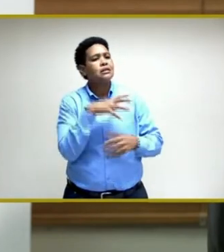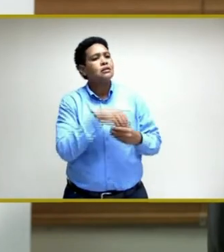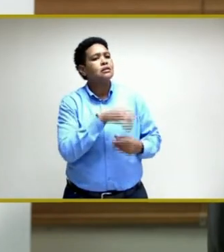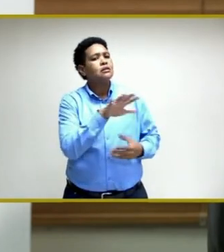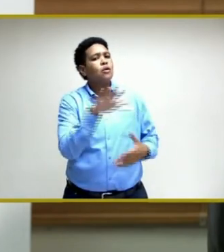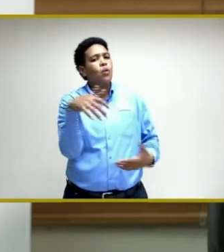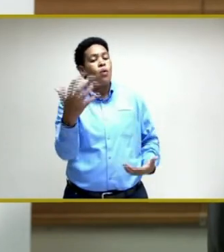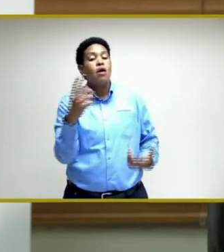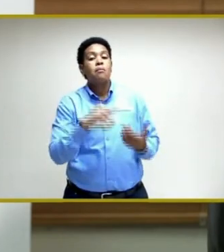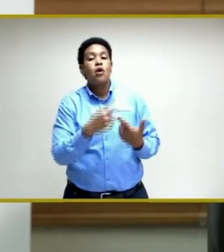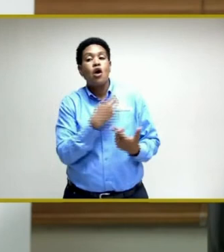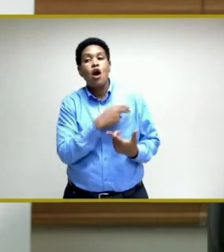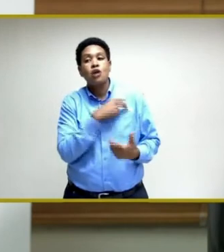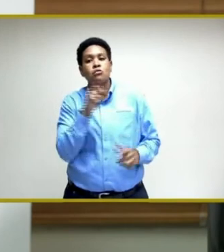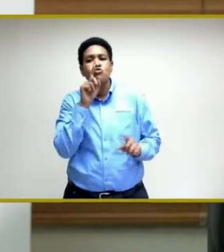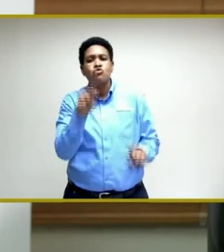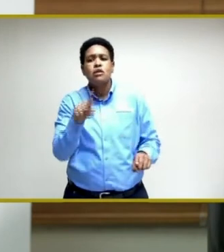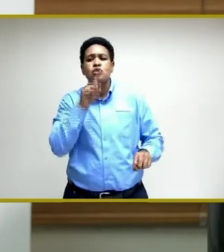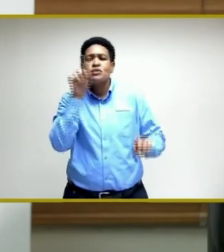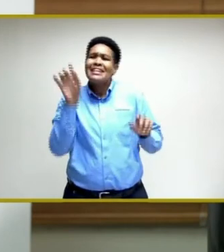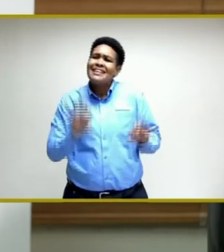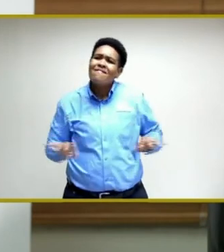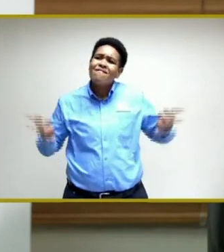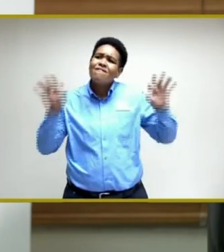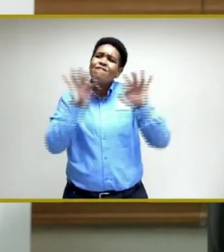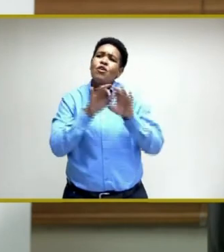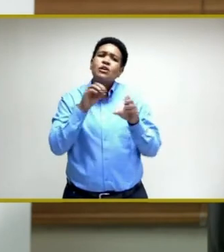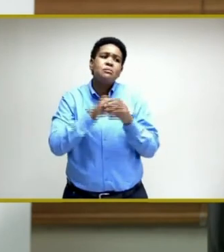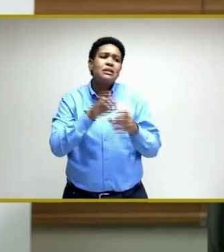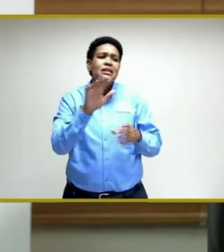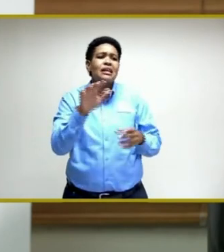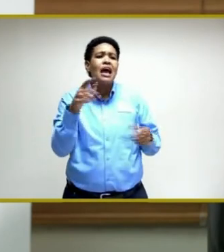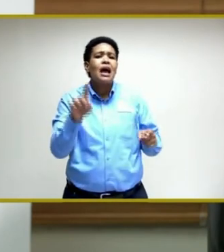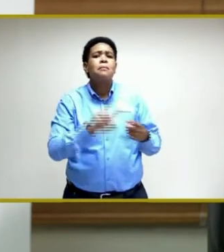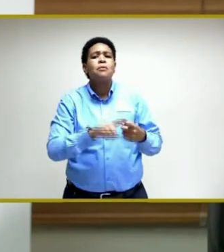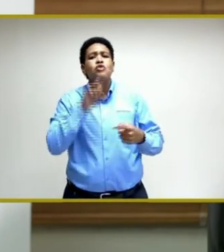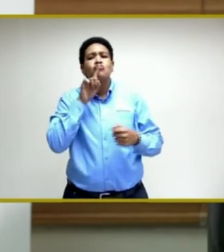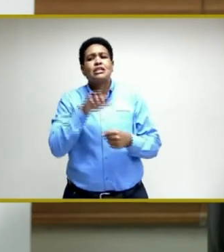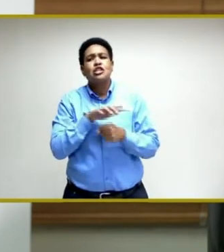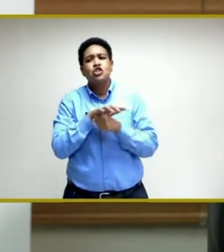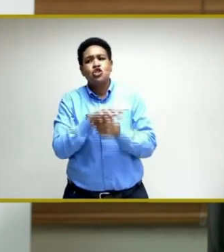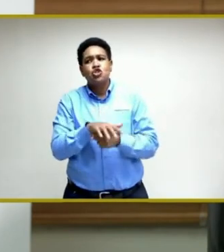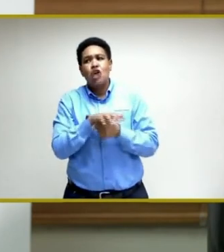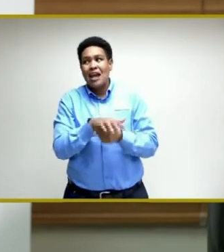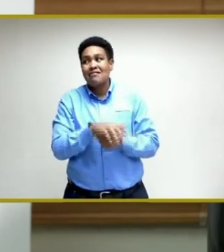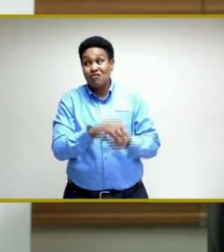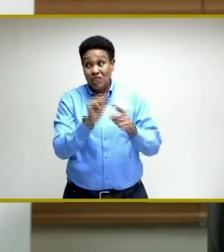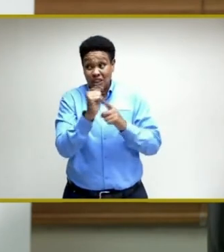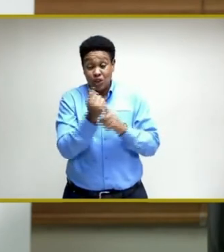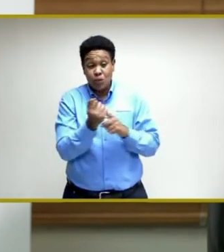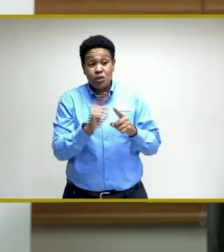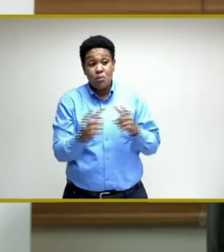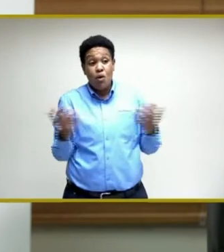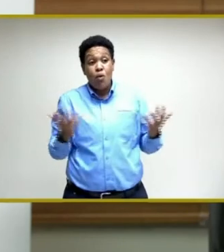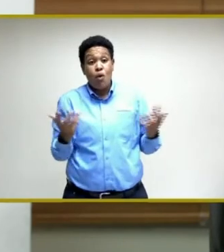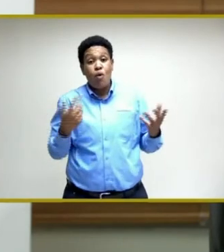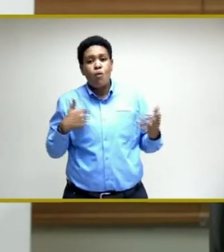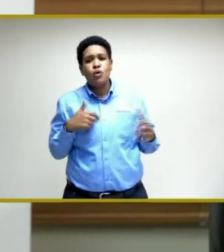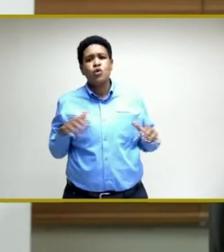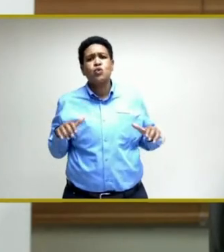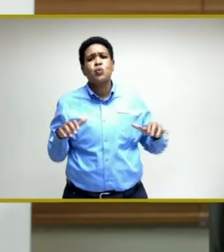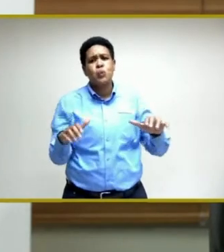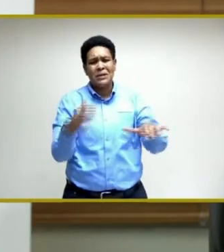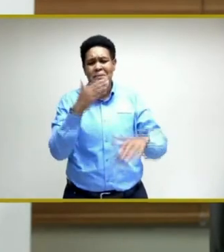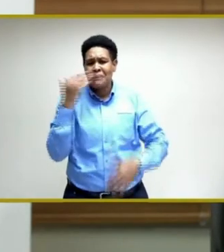And the hospital response is fundamental to that. And it is a stressful situation. But we are doing the best we